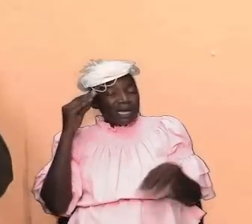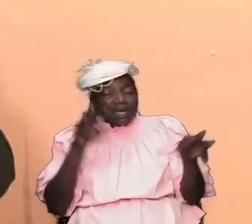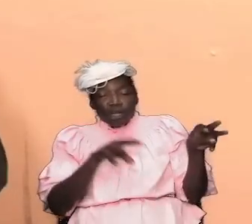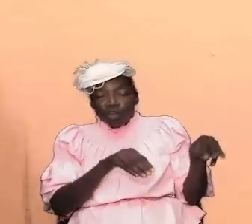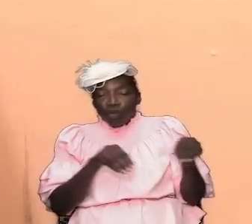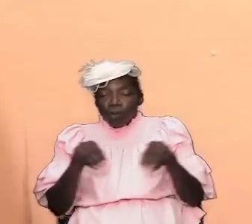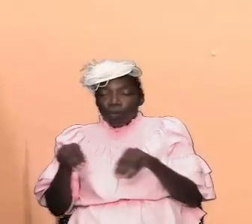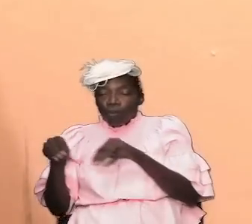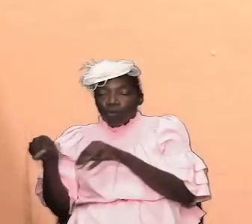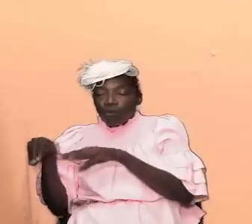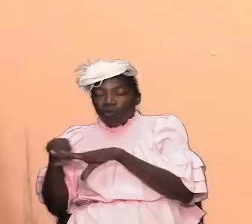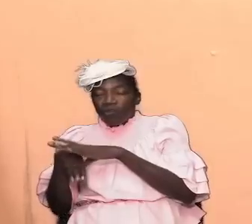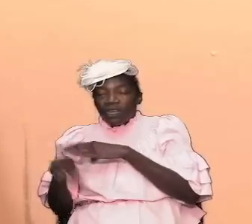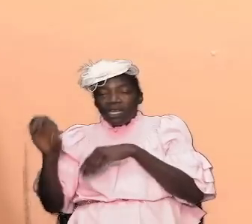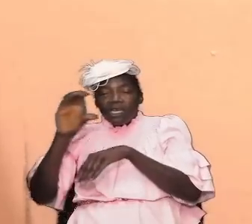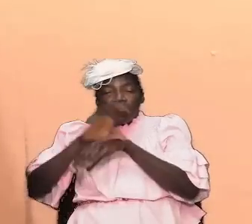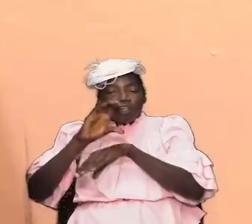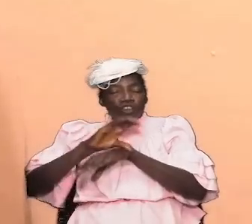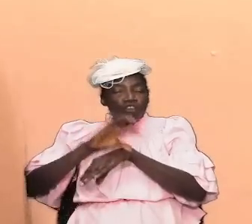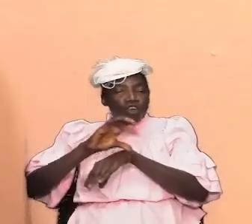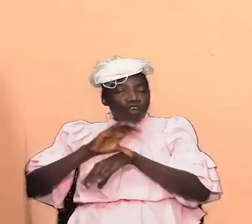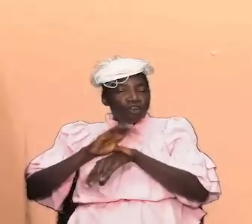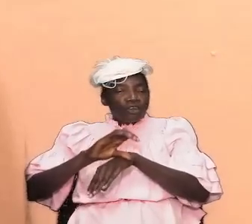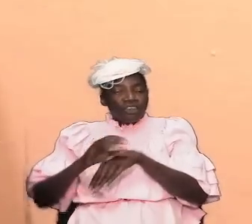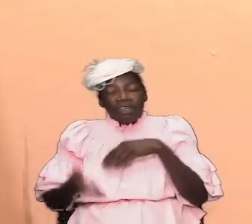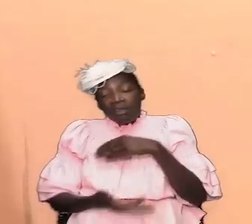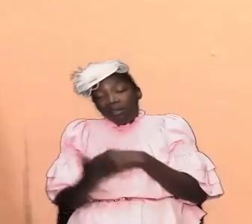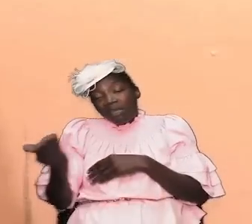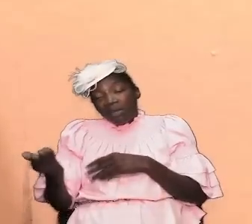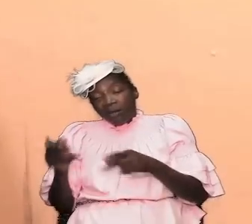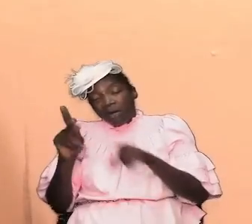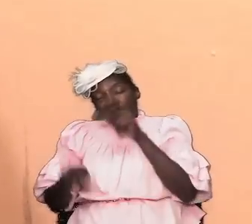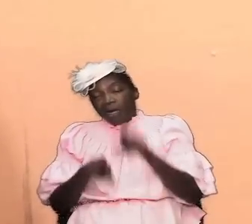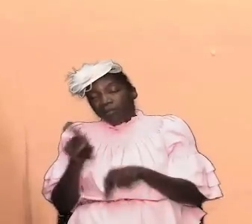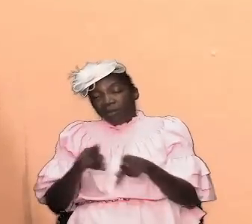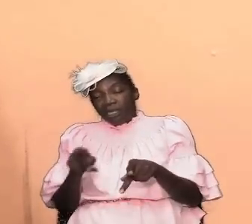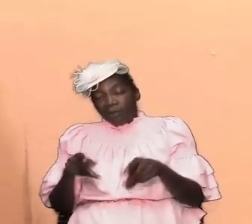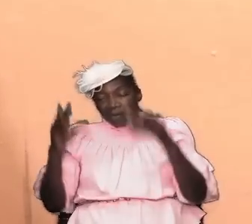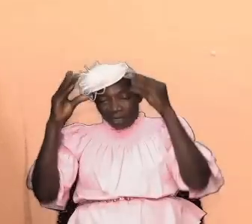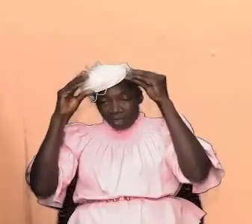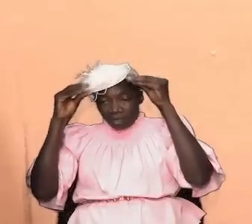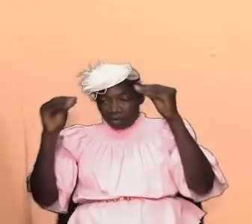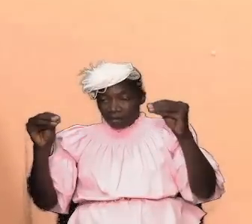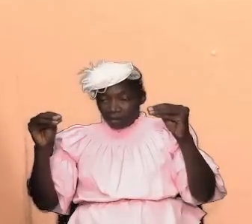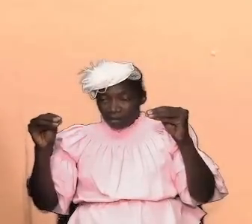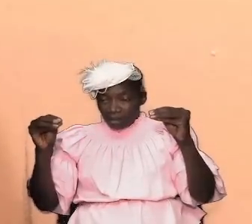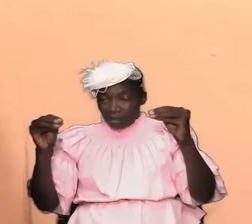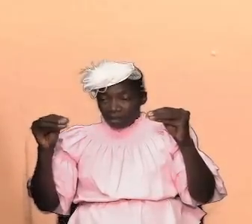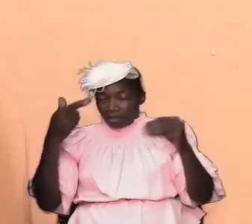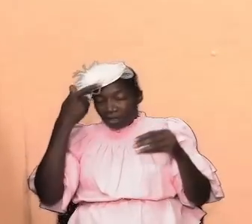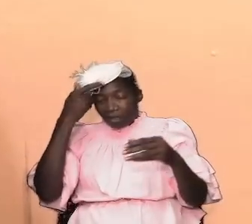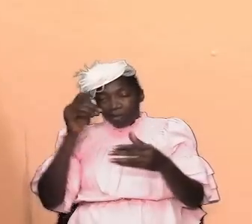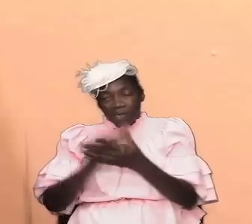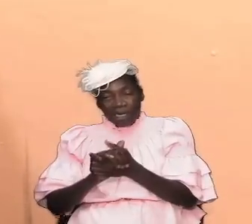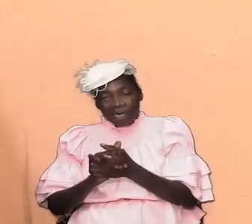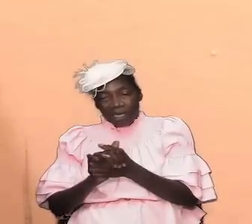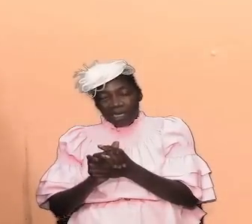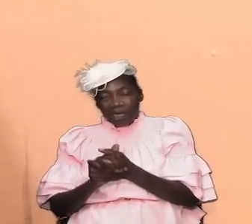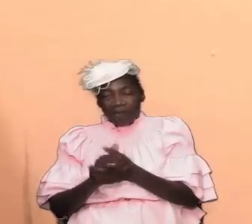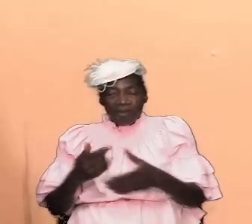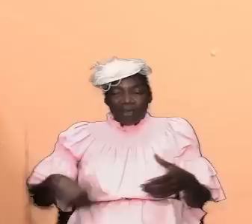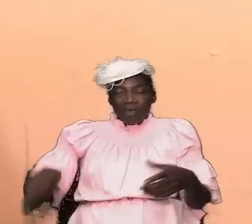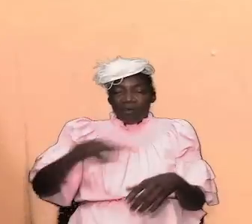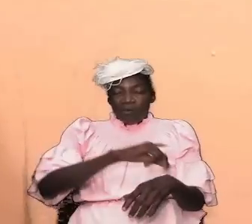within the church with there are folks who teach and who believe that we just